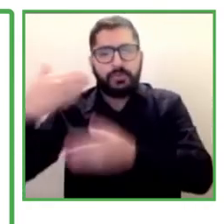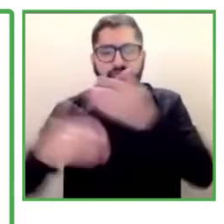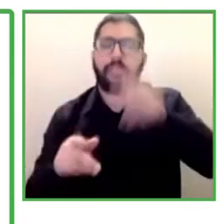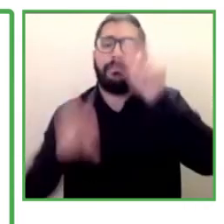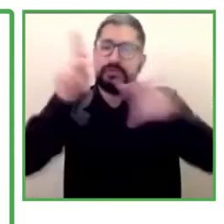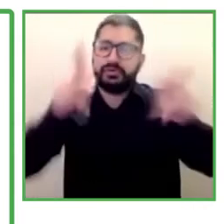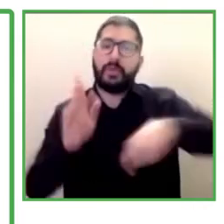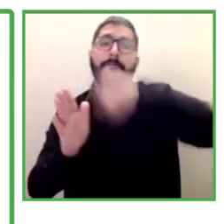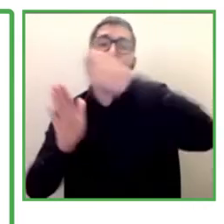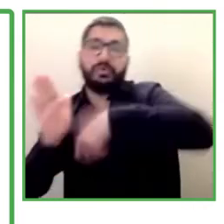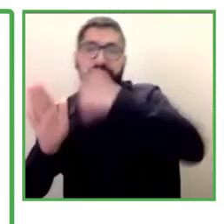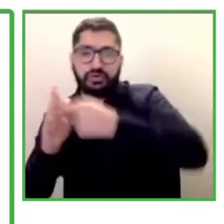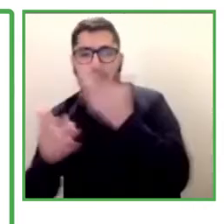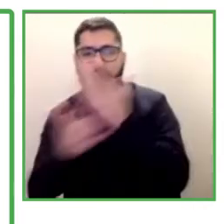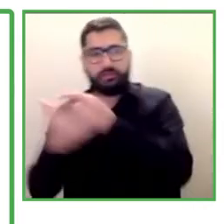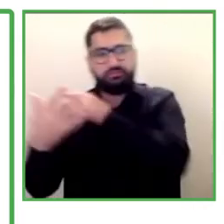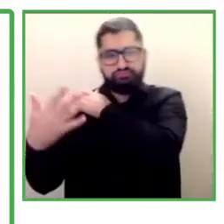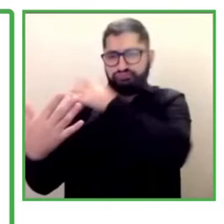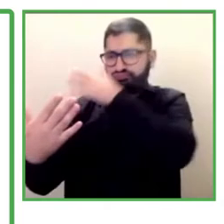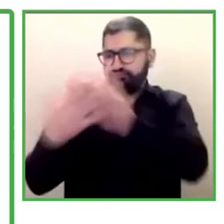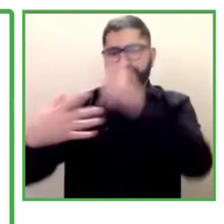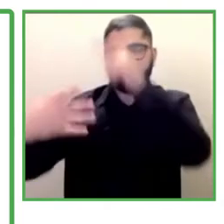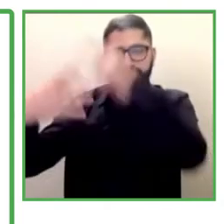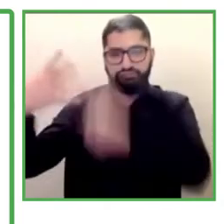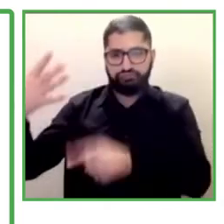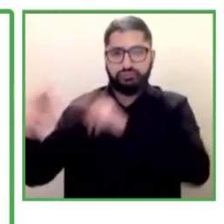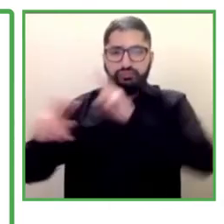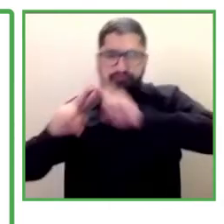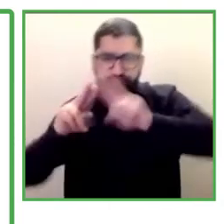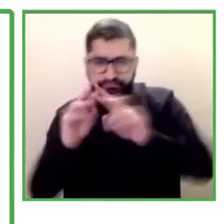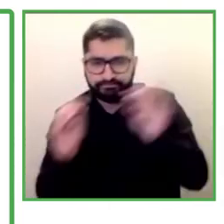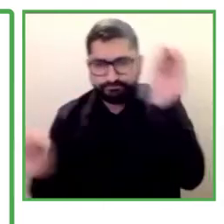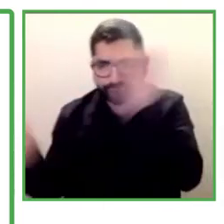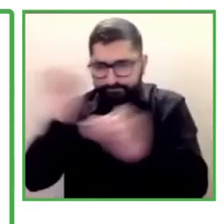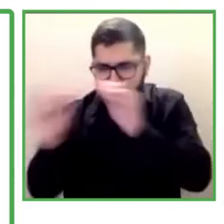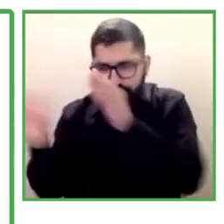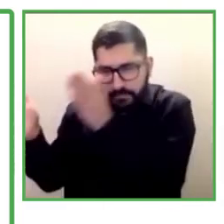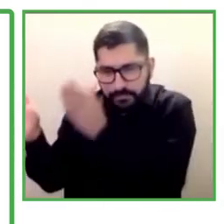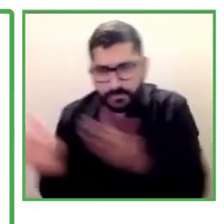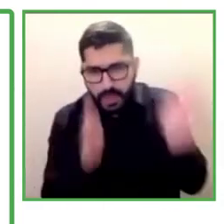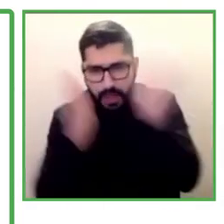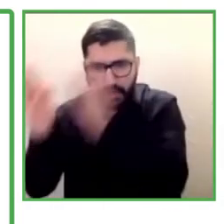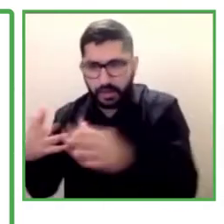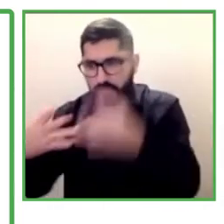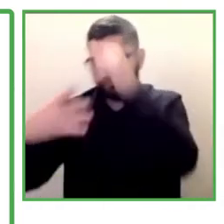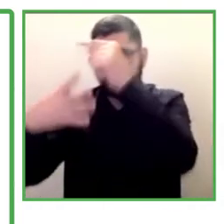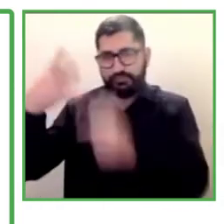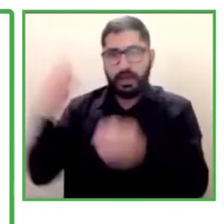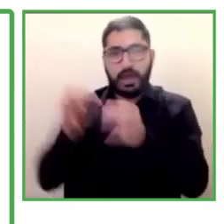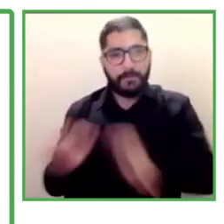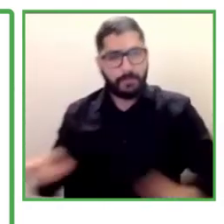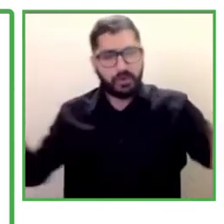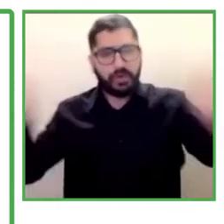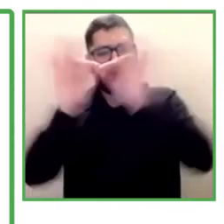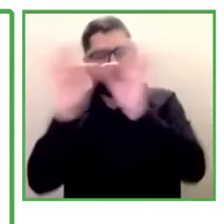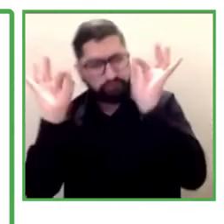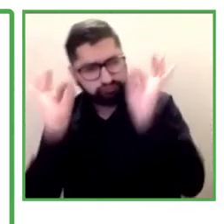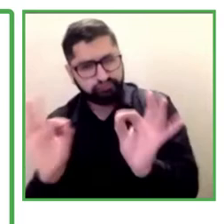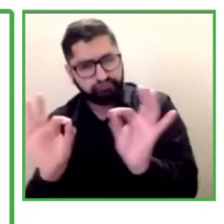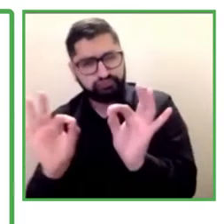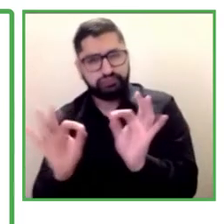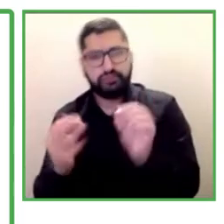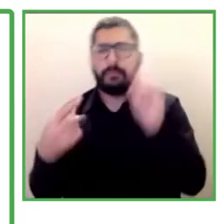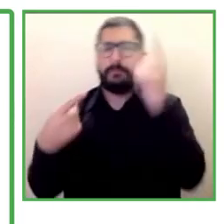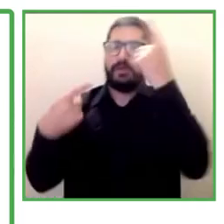that we carried out last year, the most important findings were to confirm, and I would say that the other most important thing was to